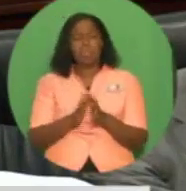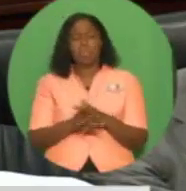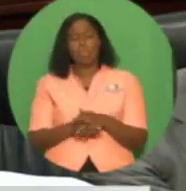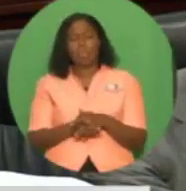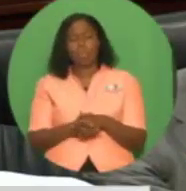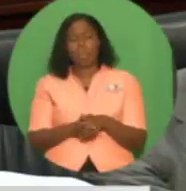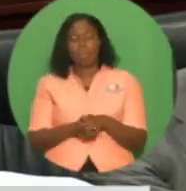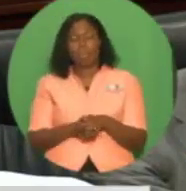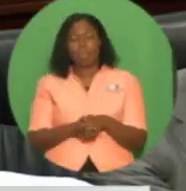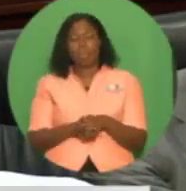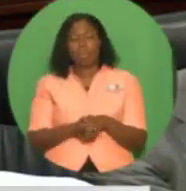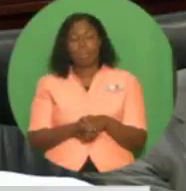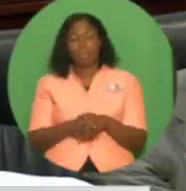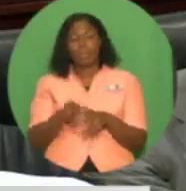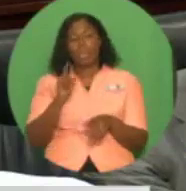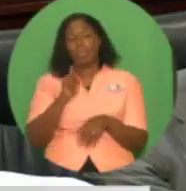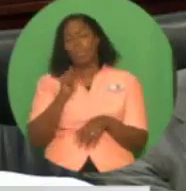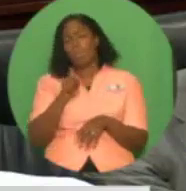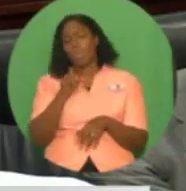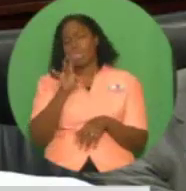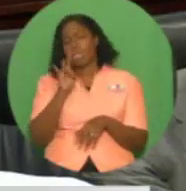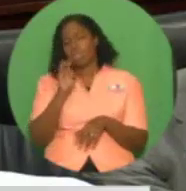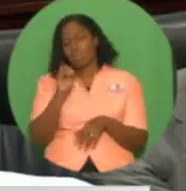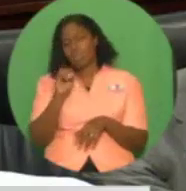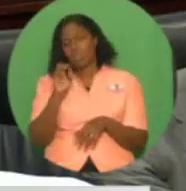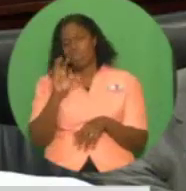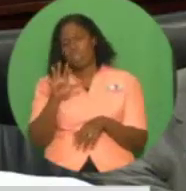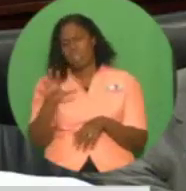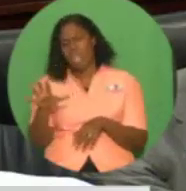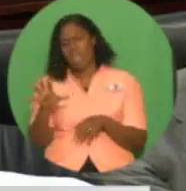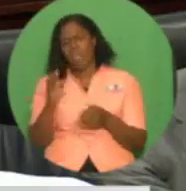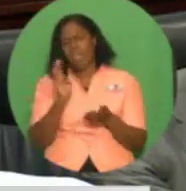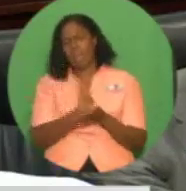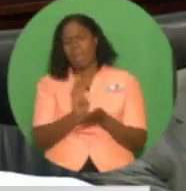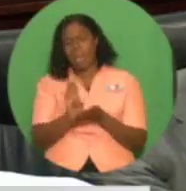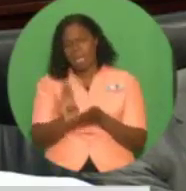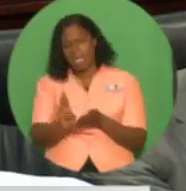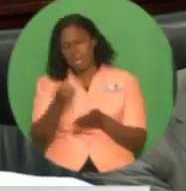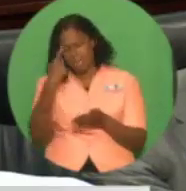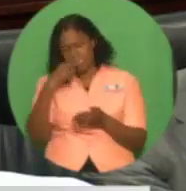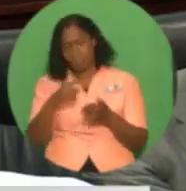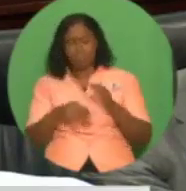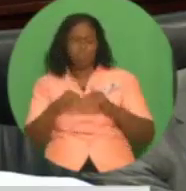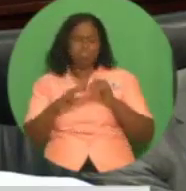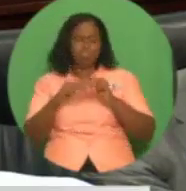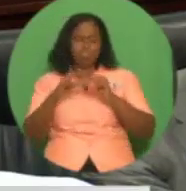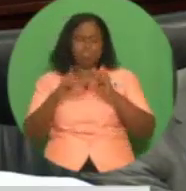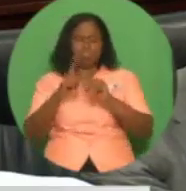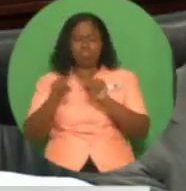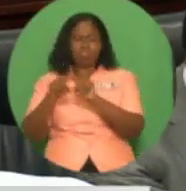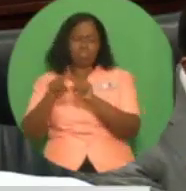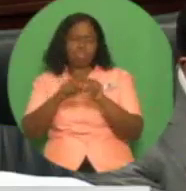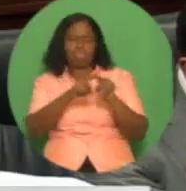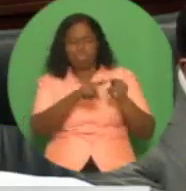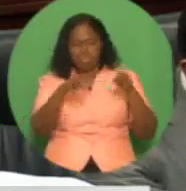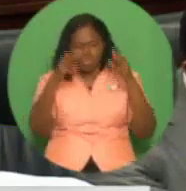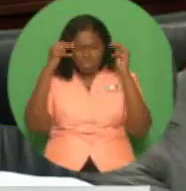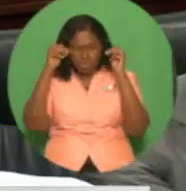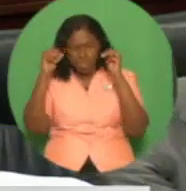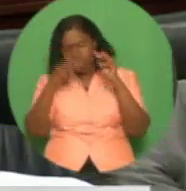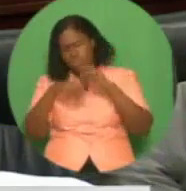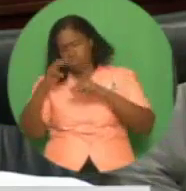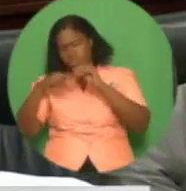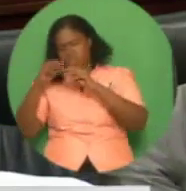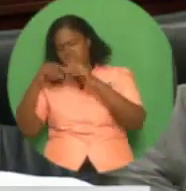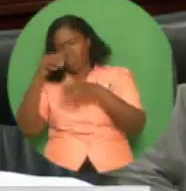.055 billion is allocated for expenditure in Tobago by various government ministries and statutory authorities